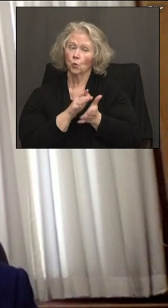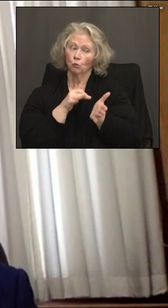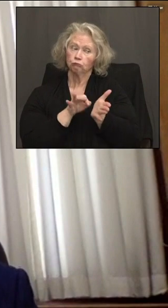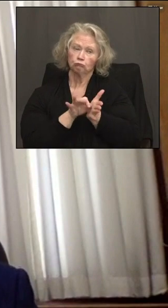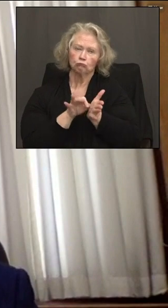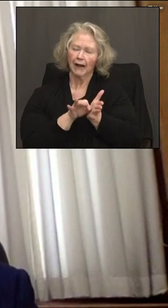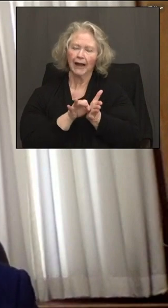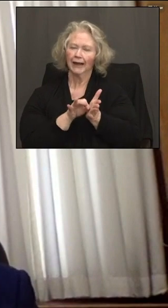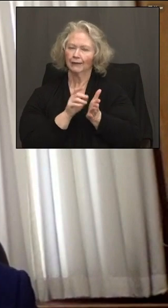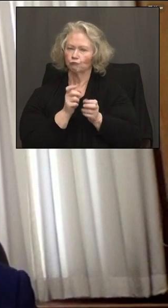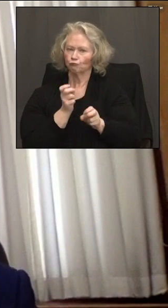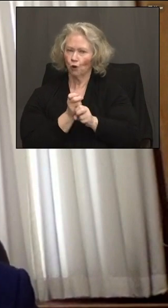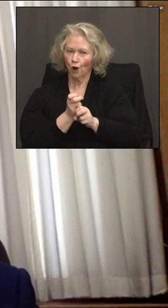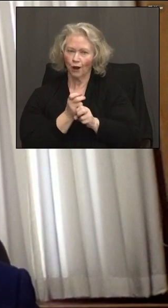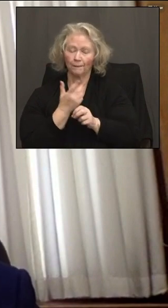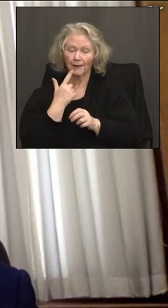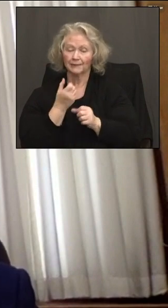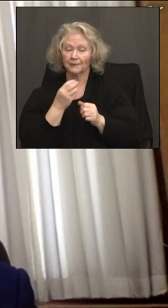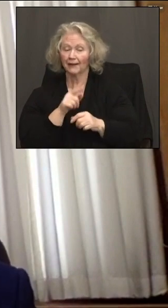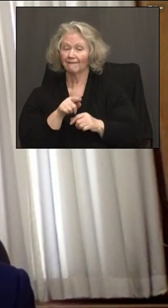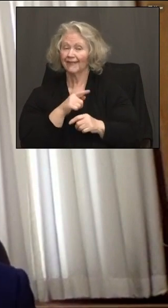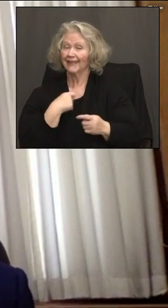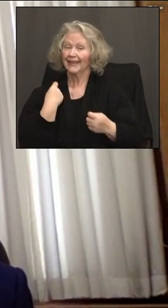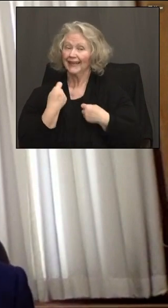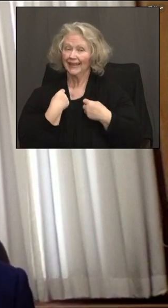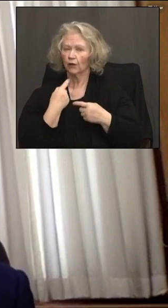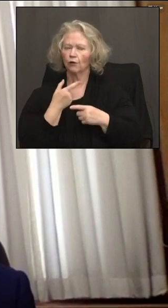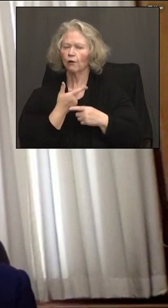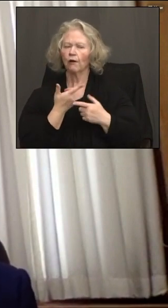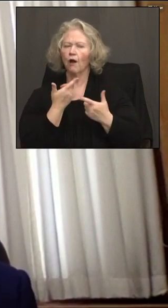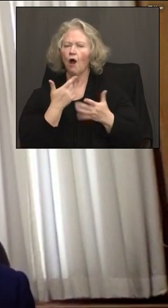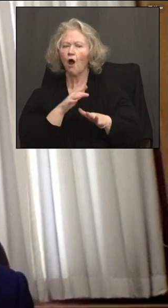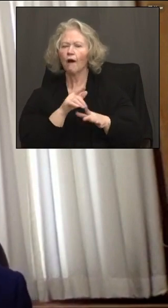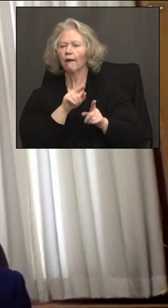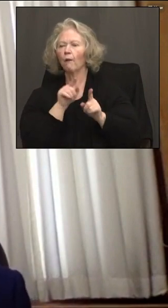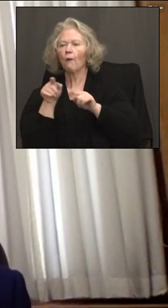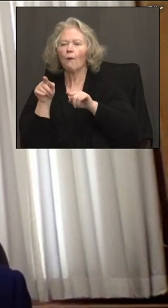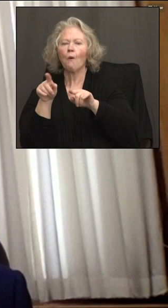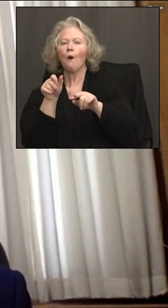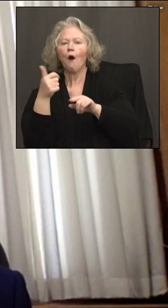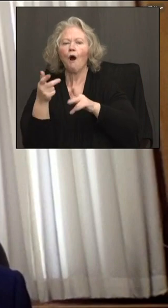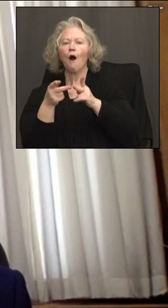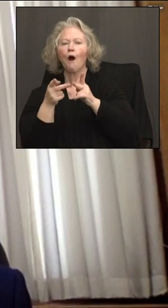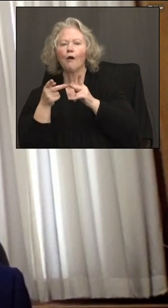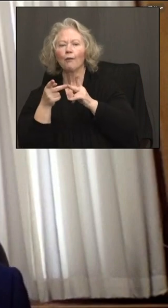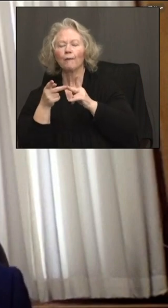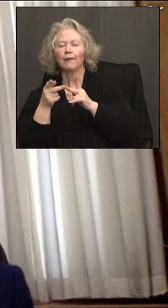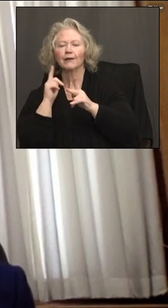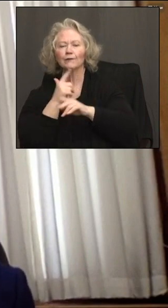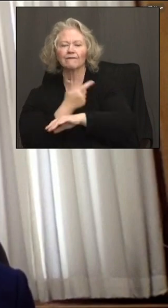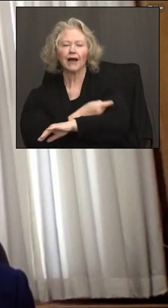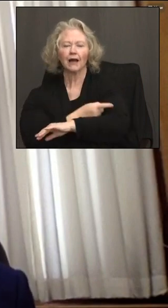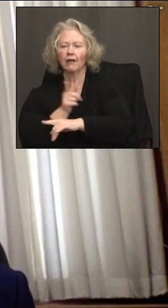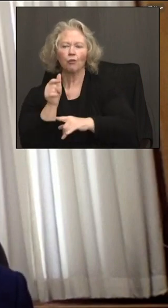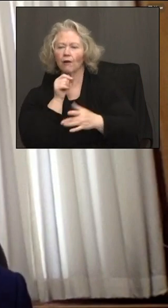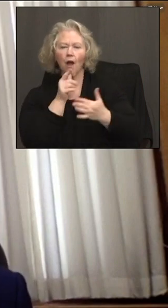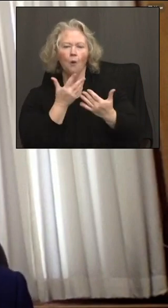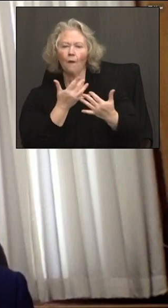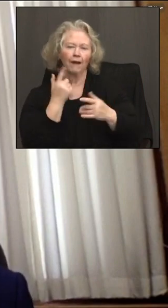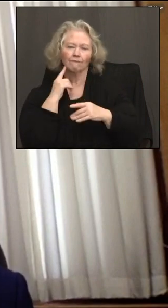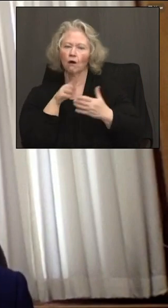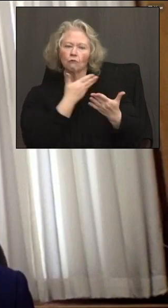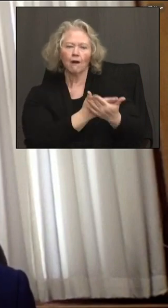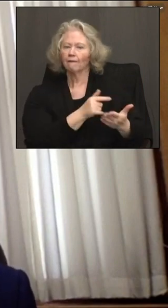because a lot of, you know, the teenagers have gone out and gotten vaccinated at mass vaccination clinics. You they haven't waited for those school-based clinics.